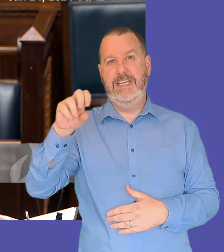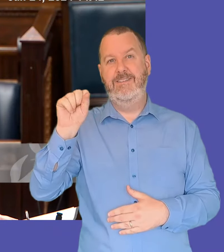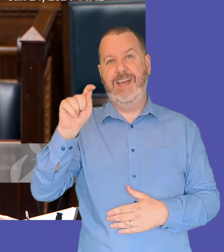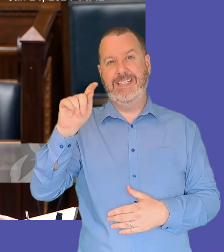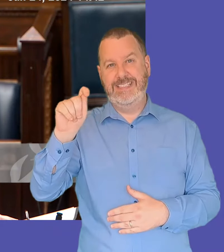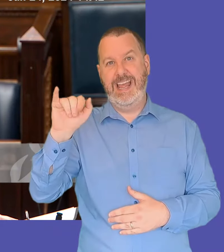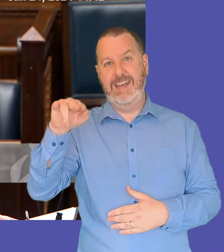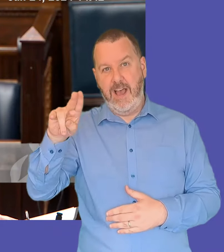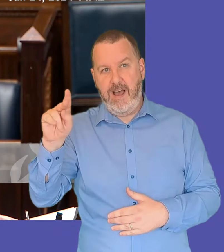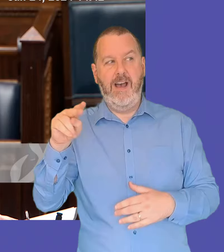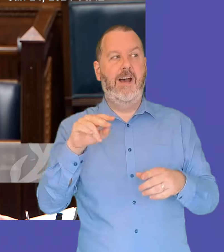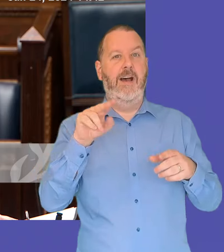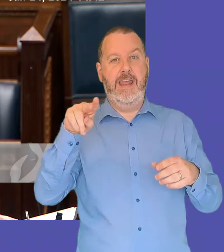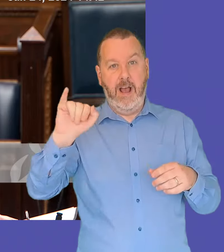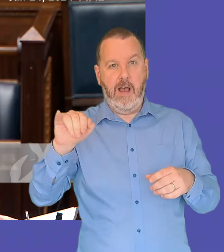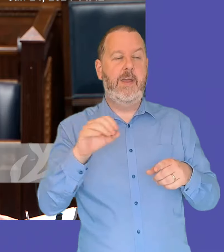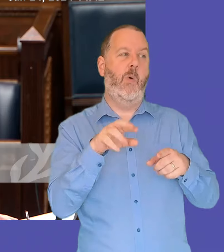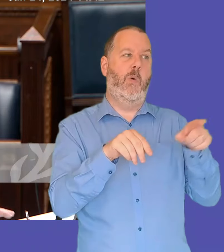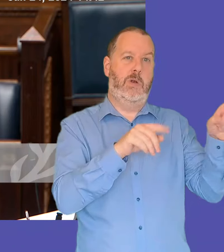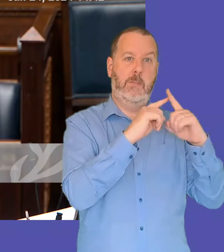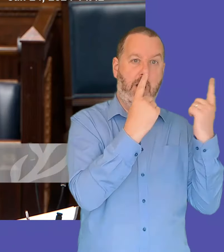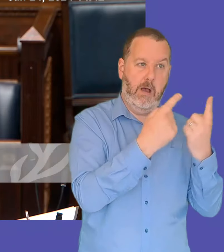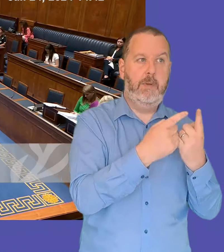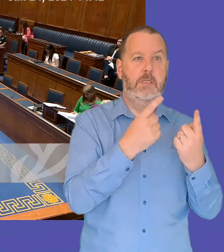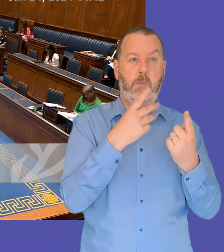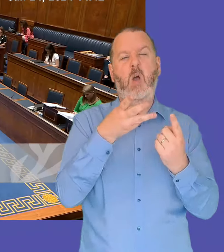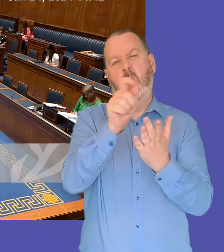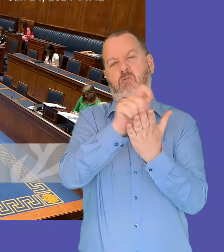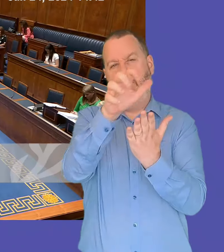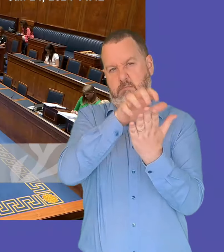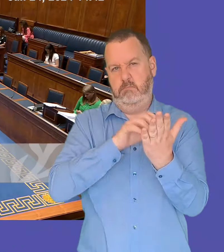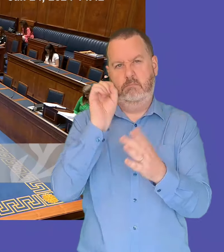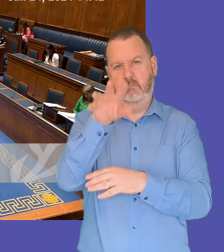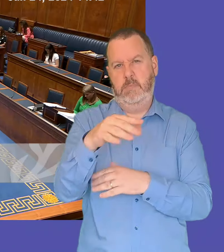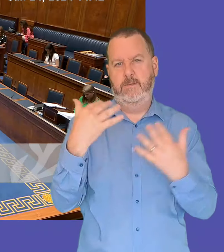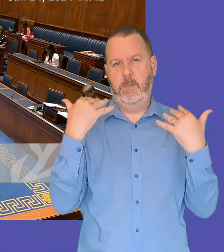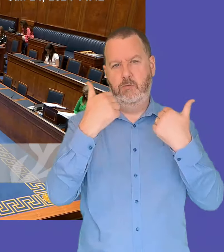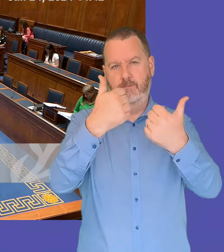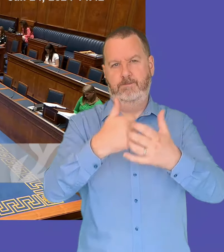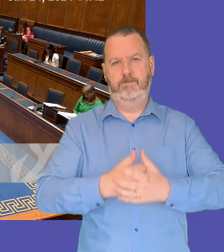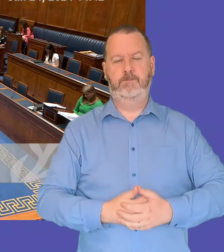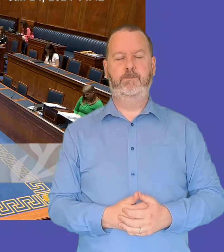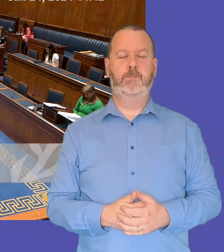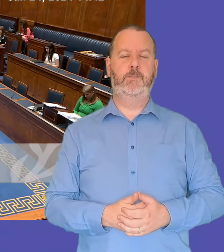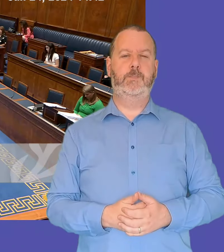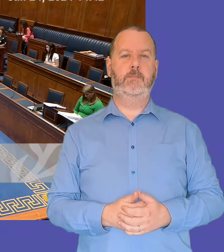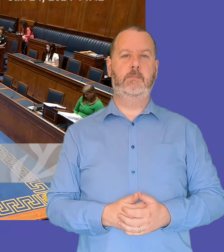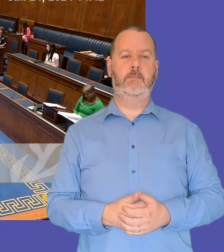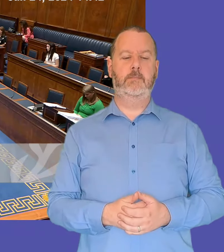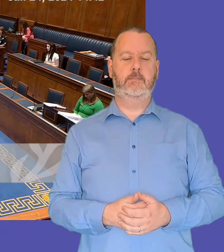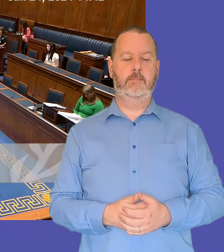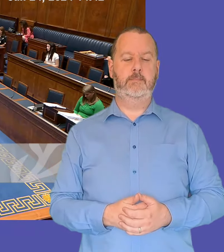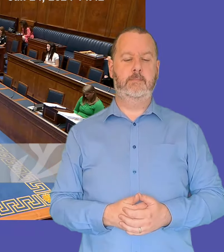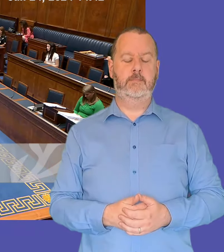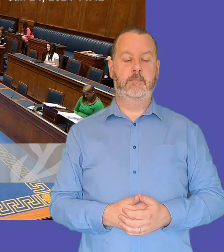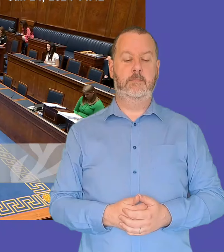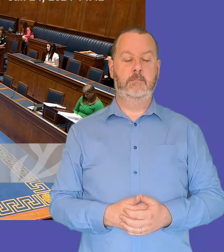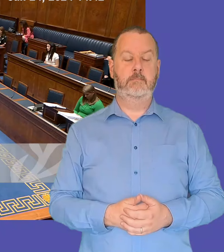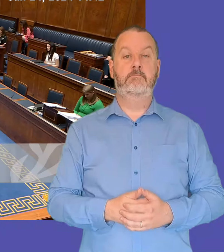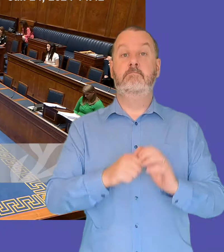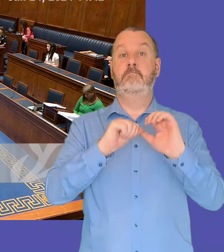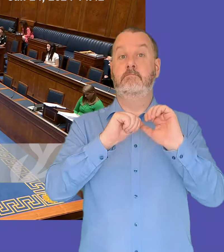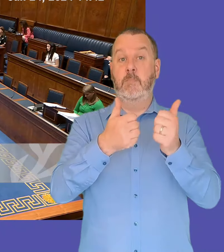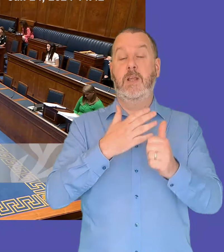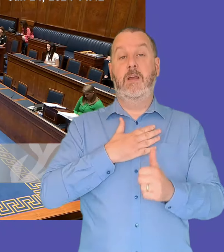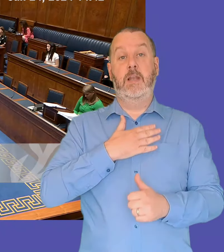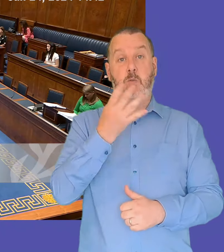that linkage is very strong but i'll i'll write to the number call them chambers so what speaker could i ask